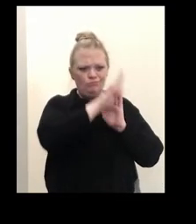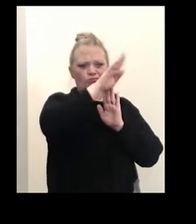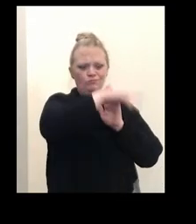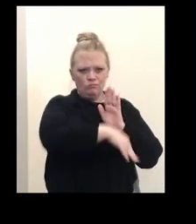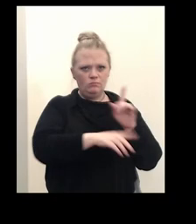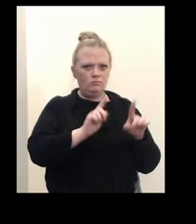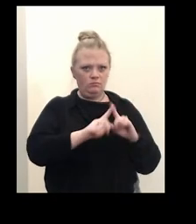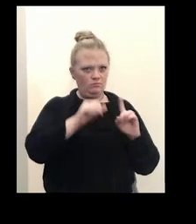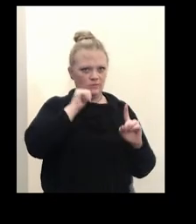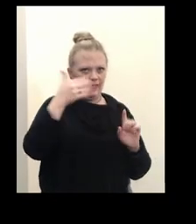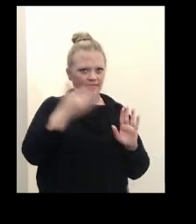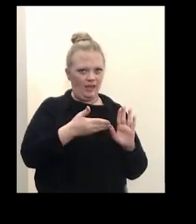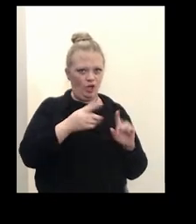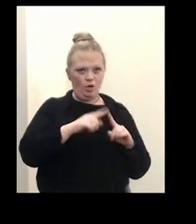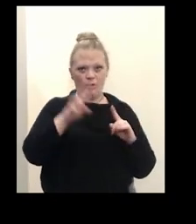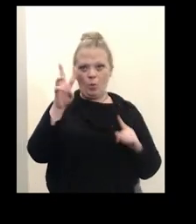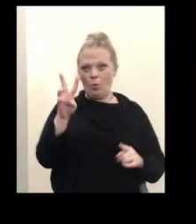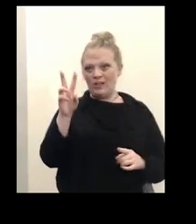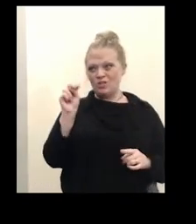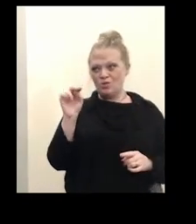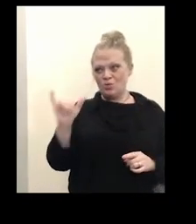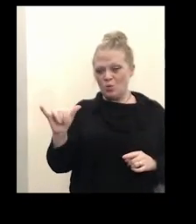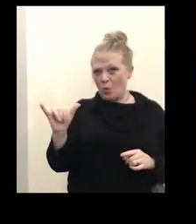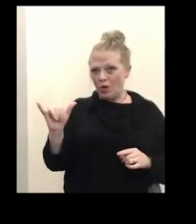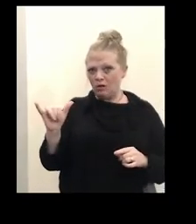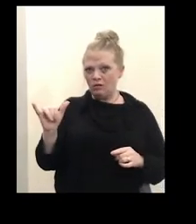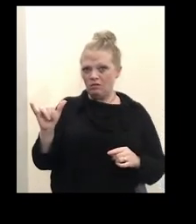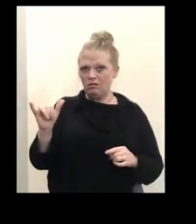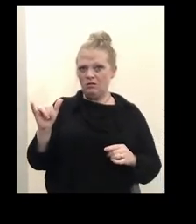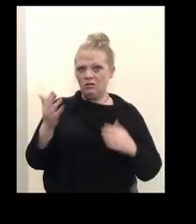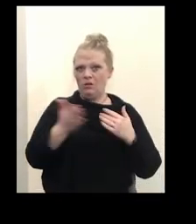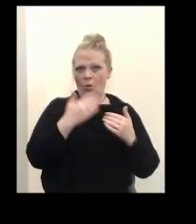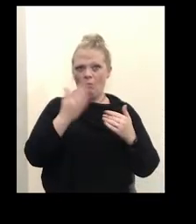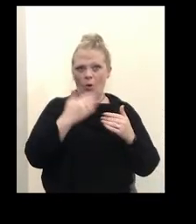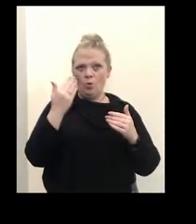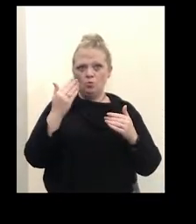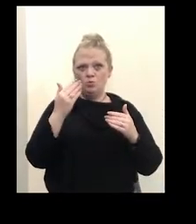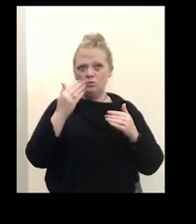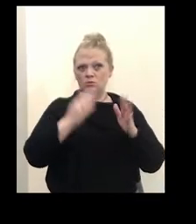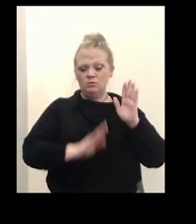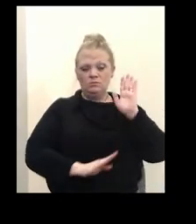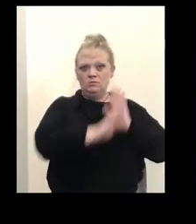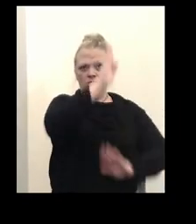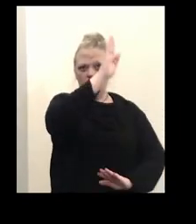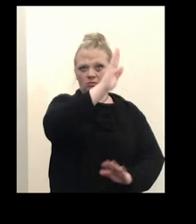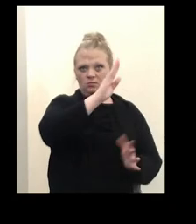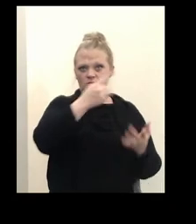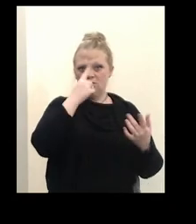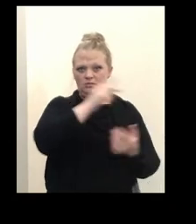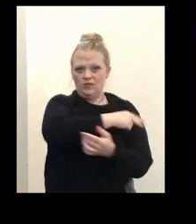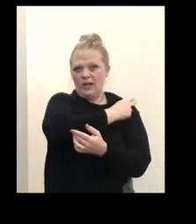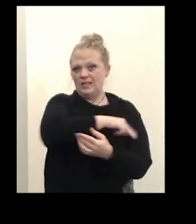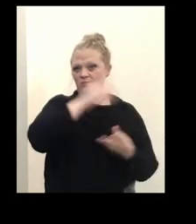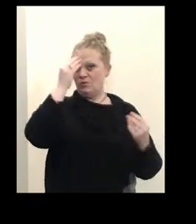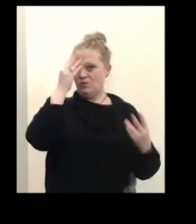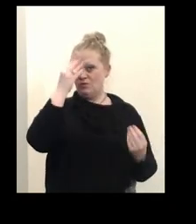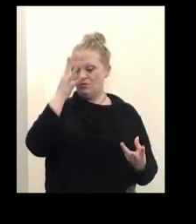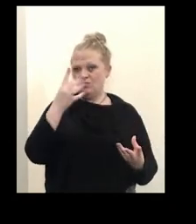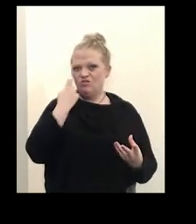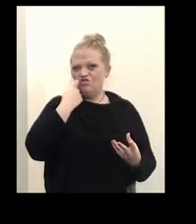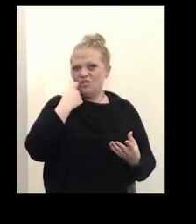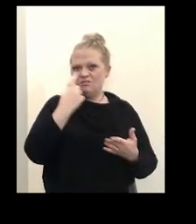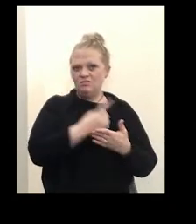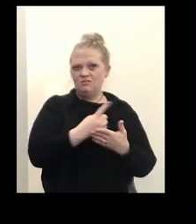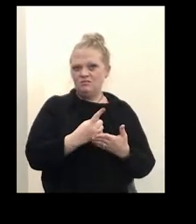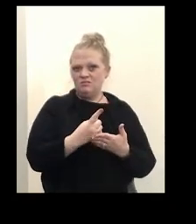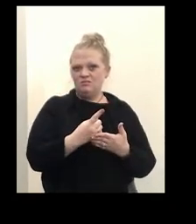But Western New York almost reached its high. When you talk about hospitalization data this past week, it has